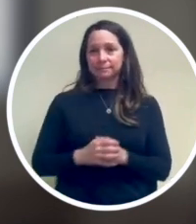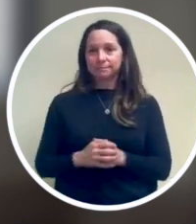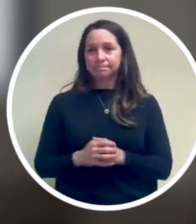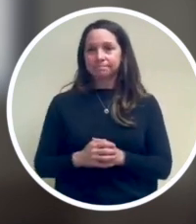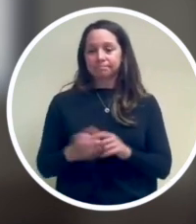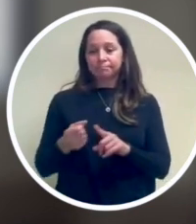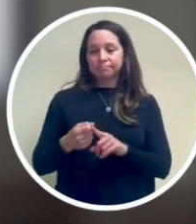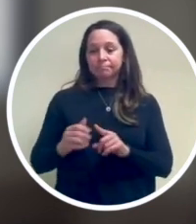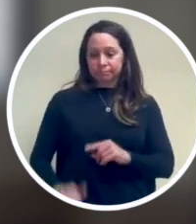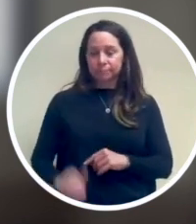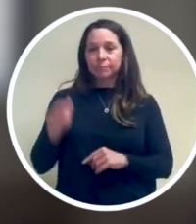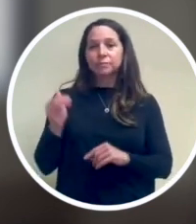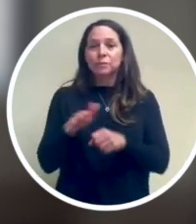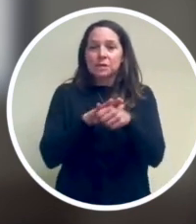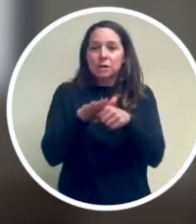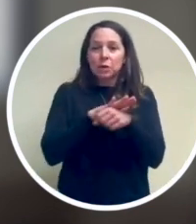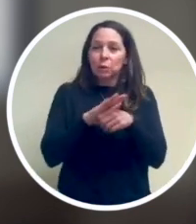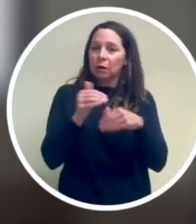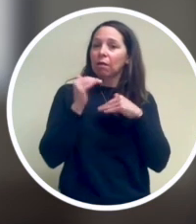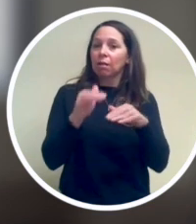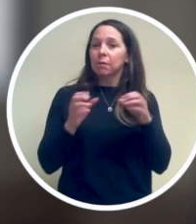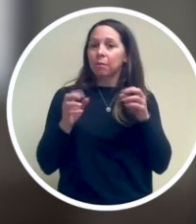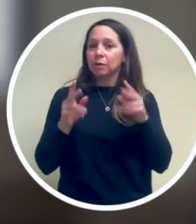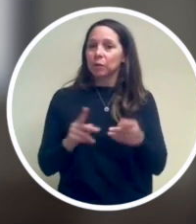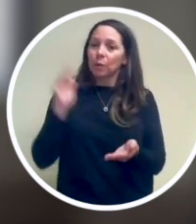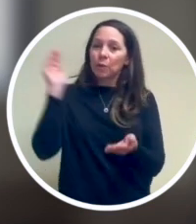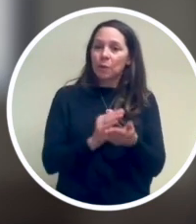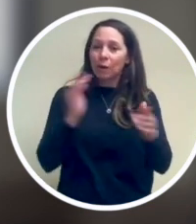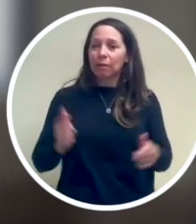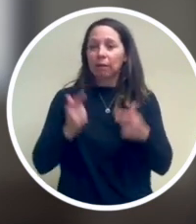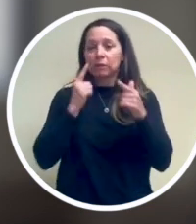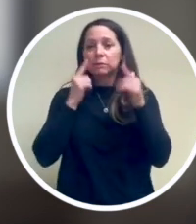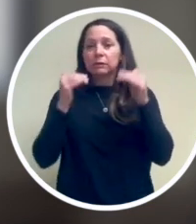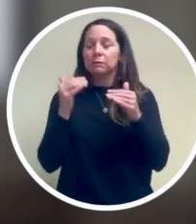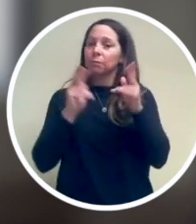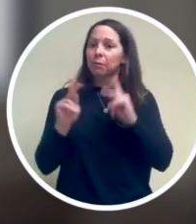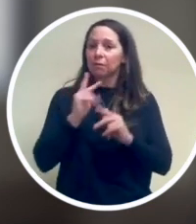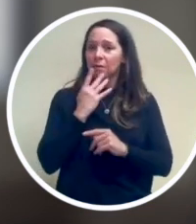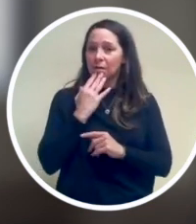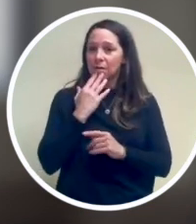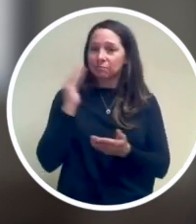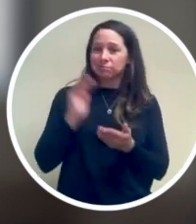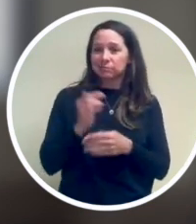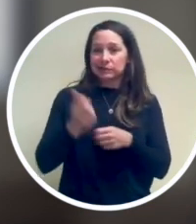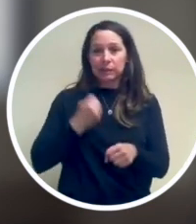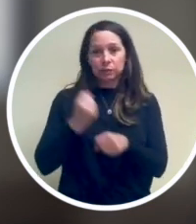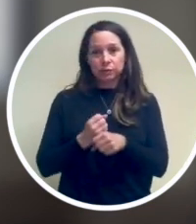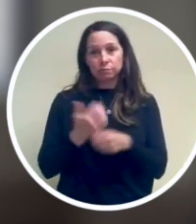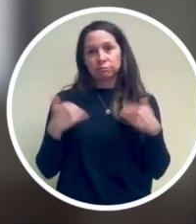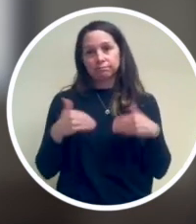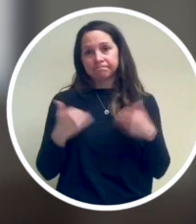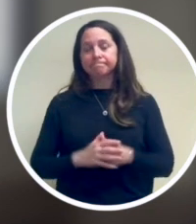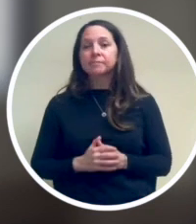Massachusetts, where growing up in neighborhoods with limited opportunities shortens the lifespan of people of color by as much as